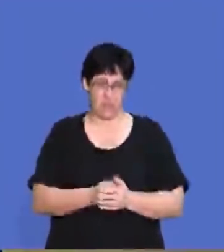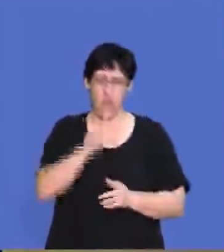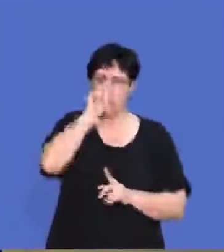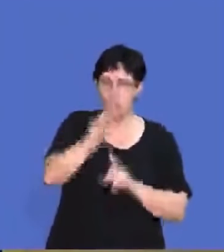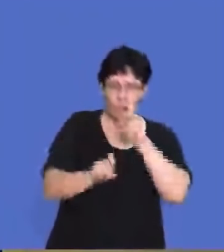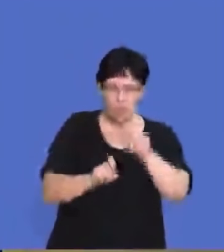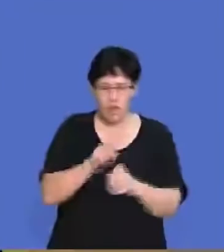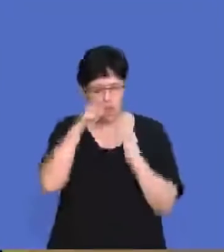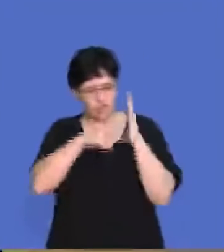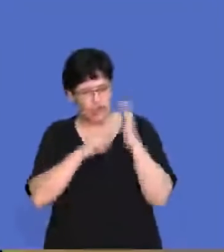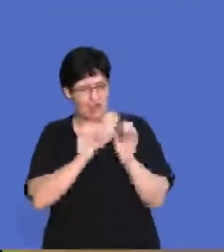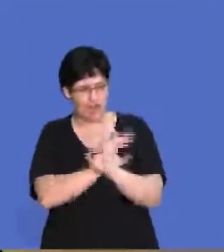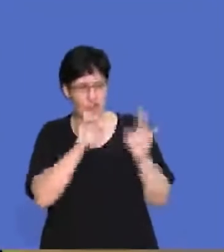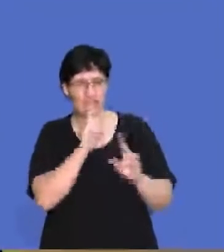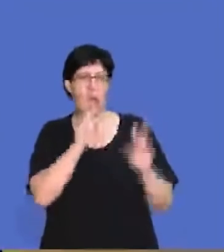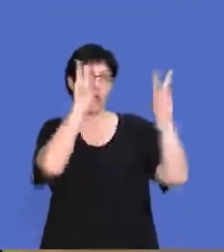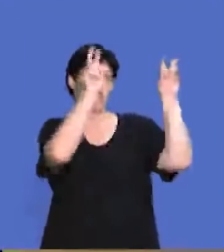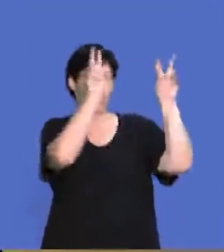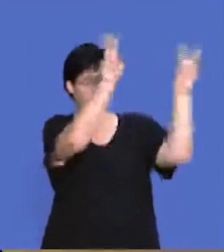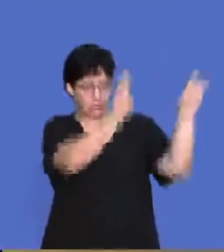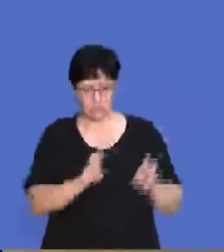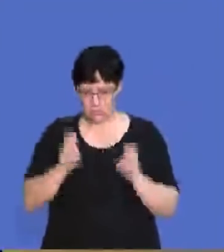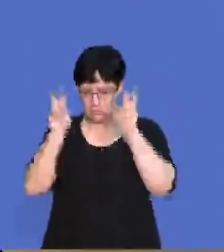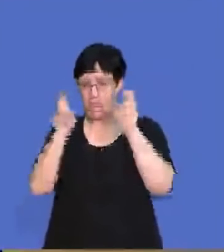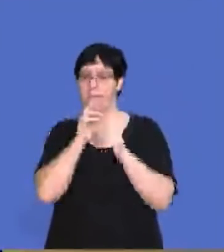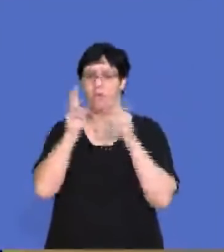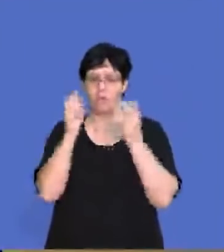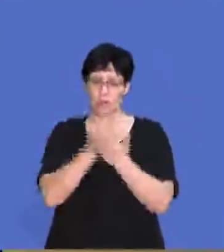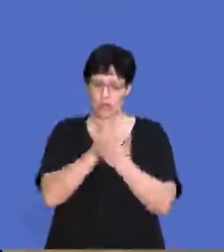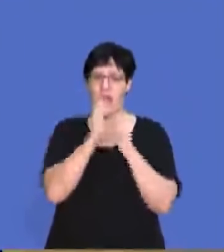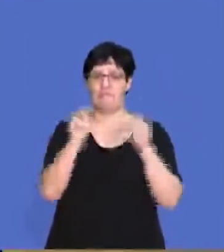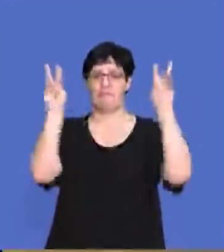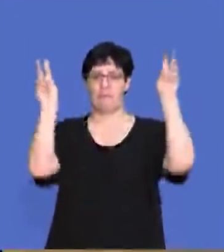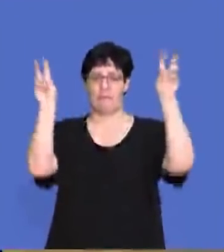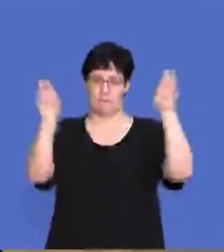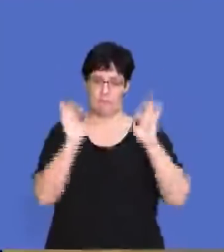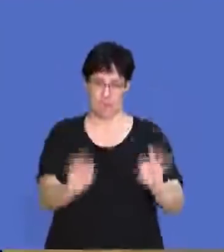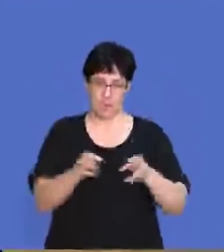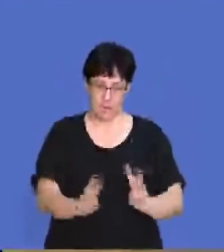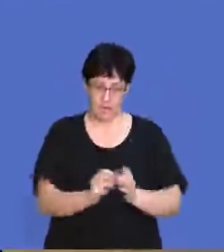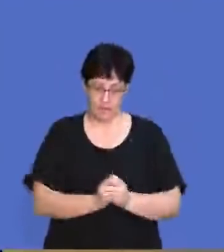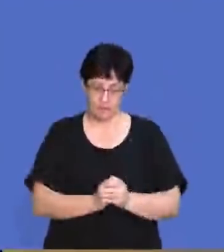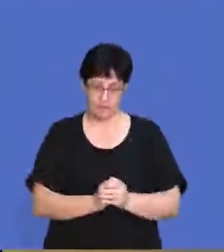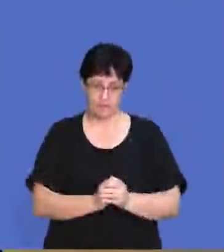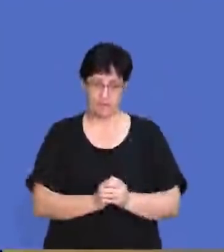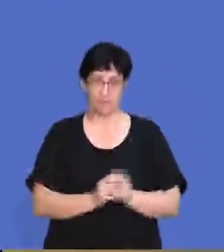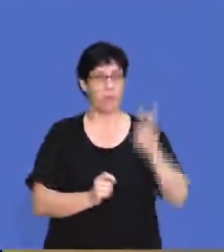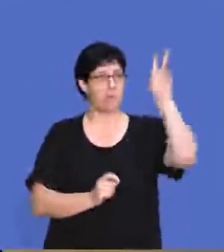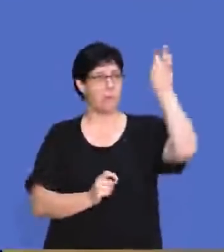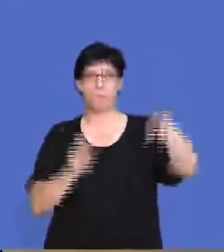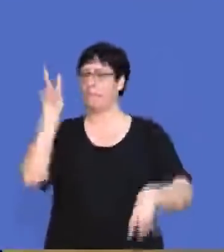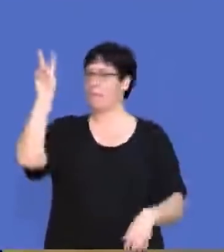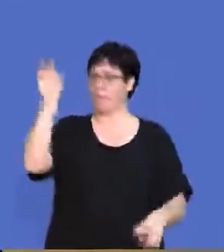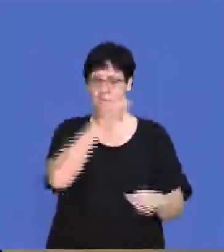Read the questions carefully. When they ask you to quote, make sure that you quote correctly with your